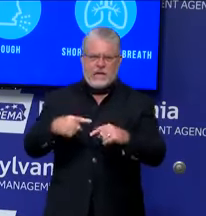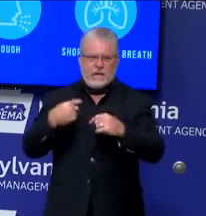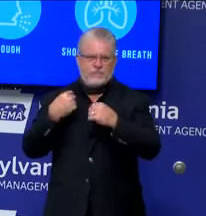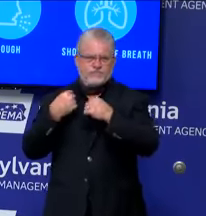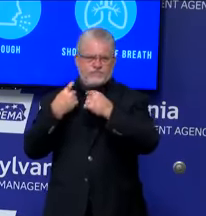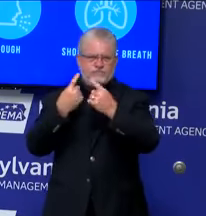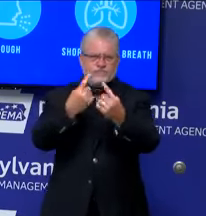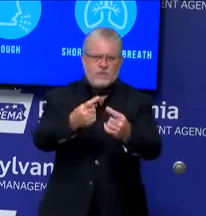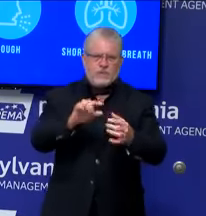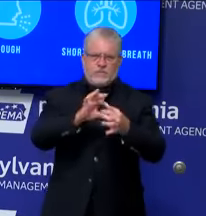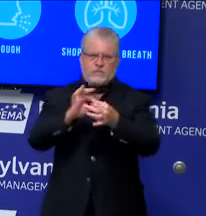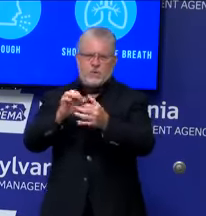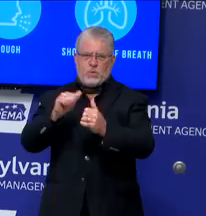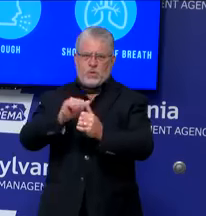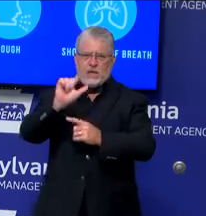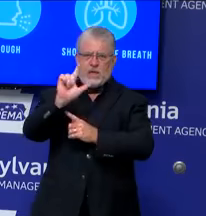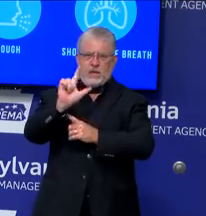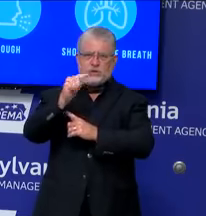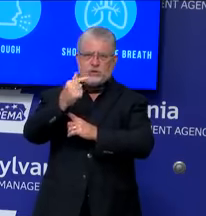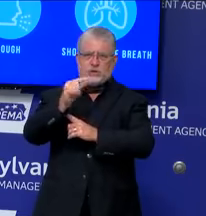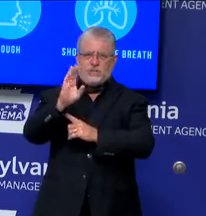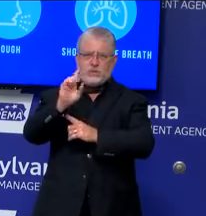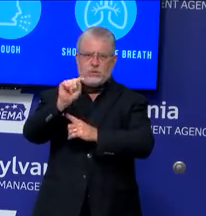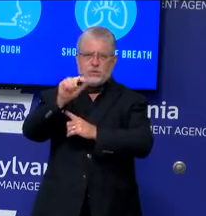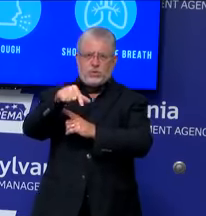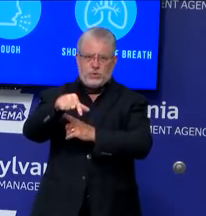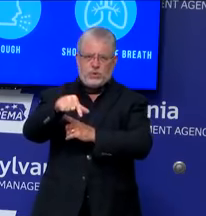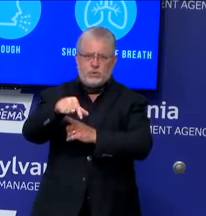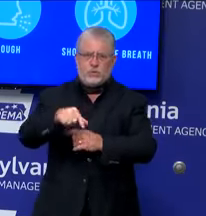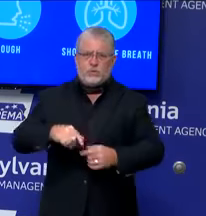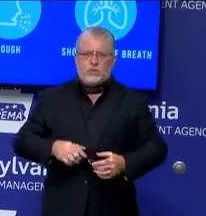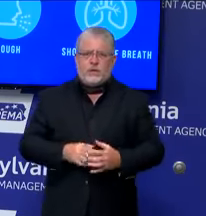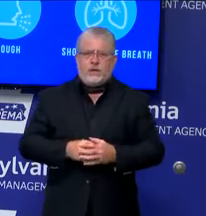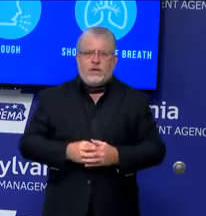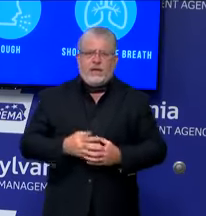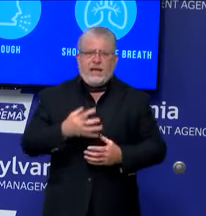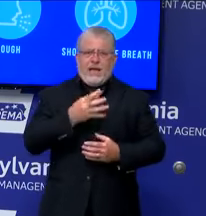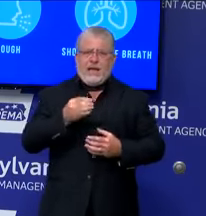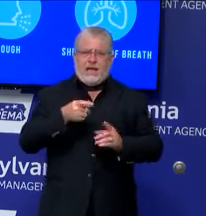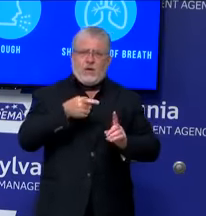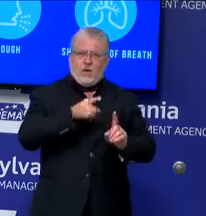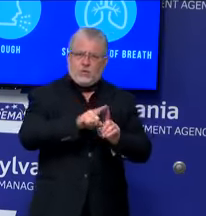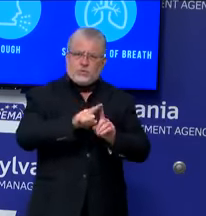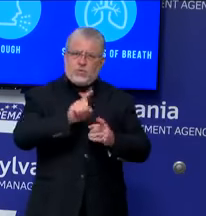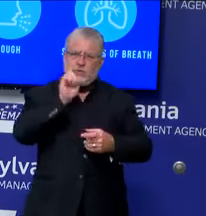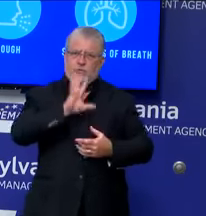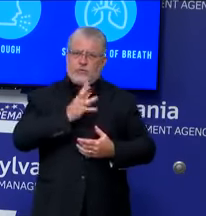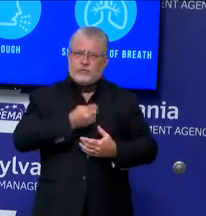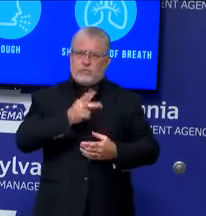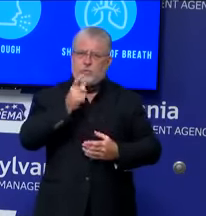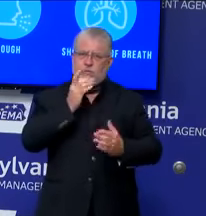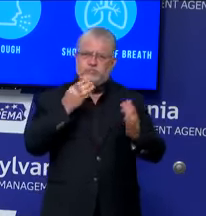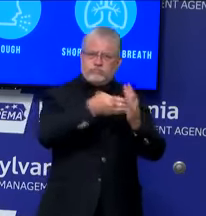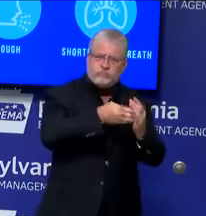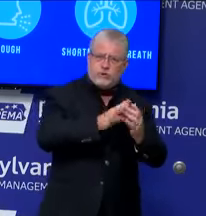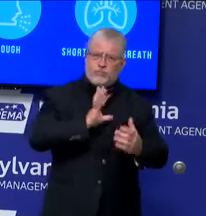and specifically transphobia directed at me that have been reported in the press.